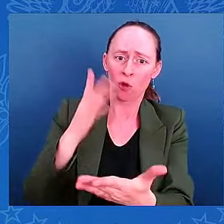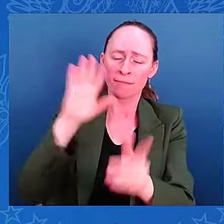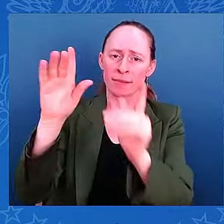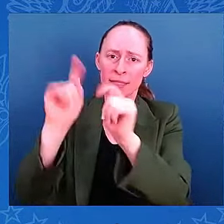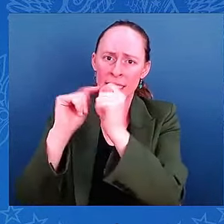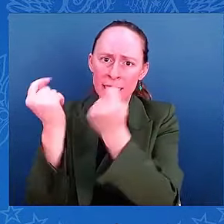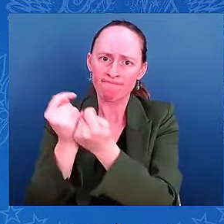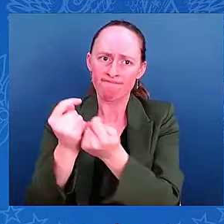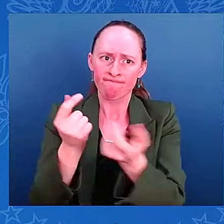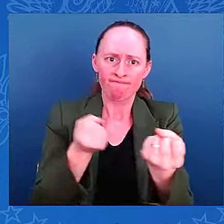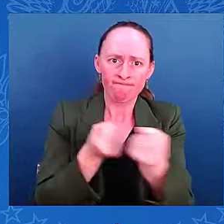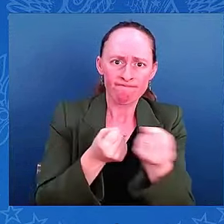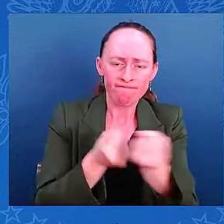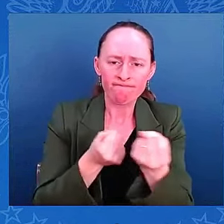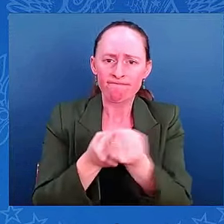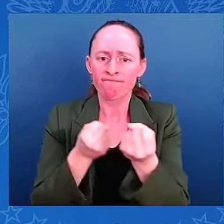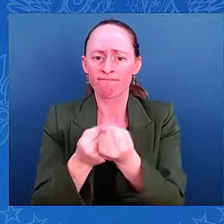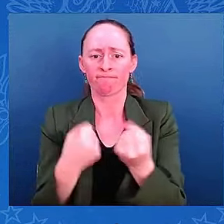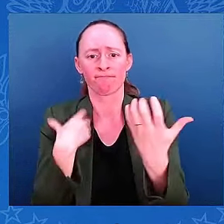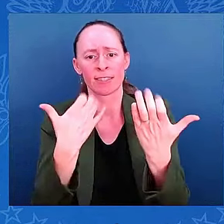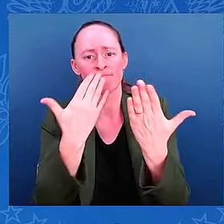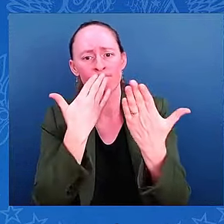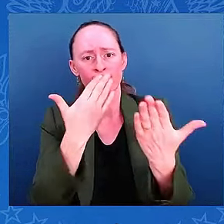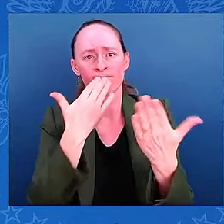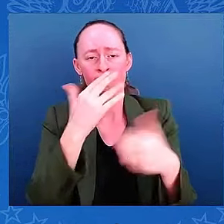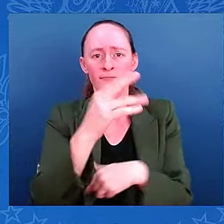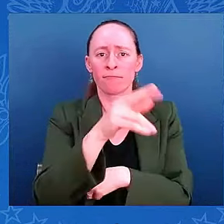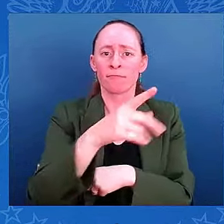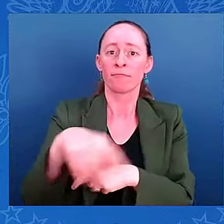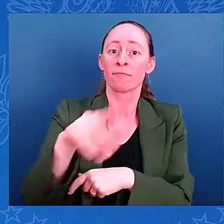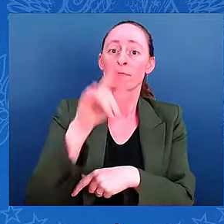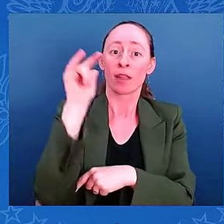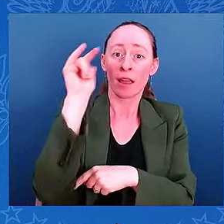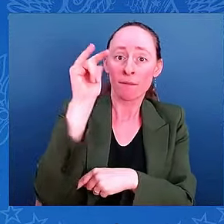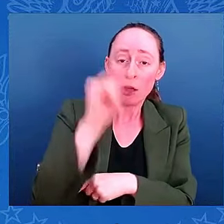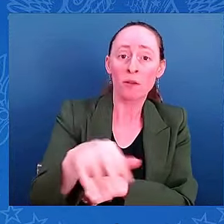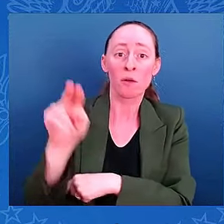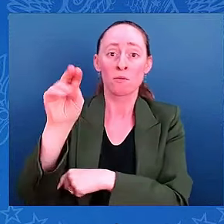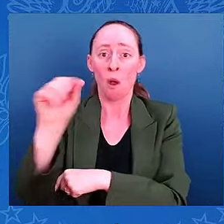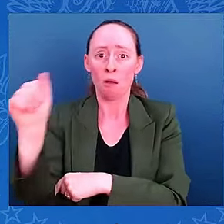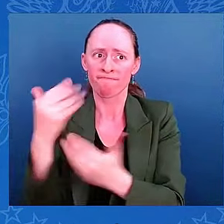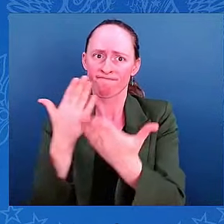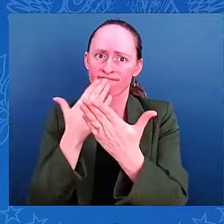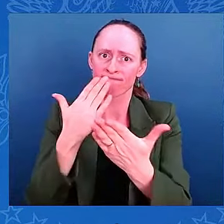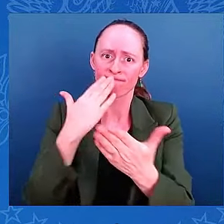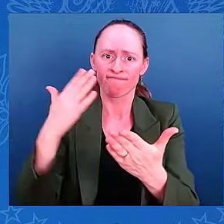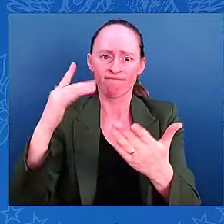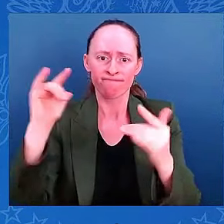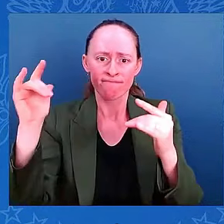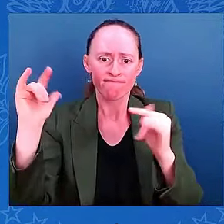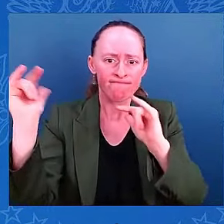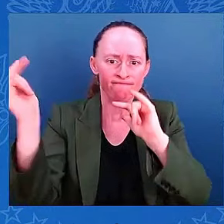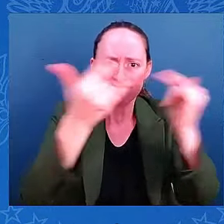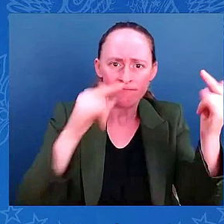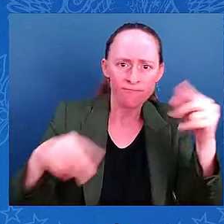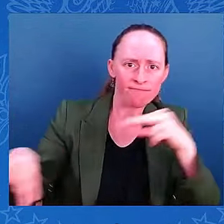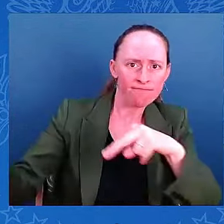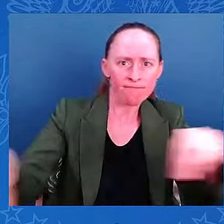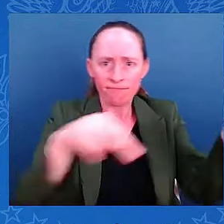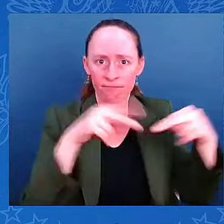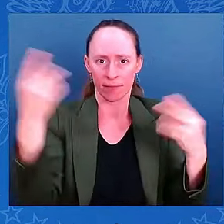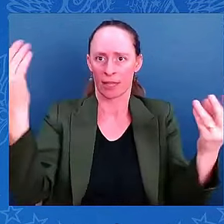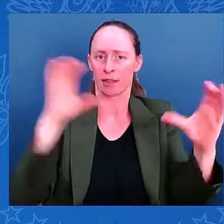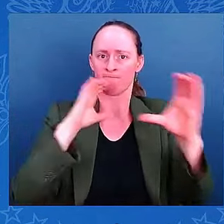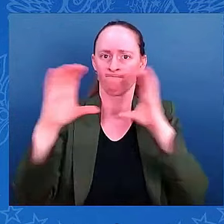Hurricane hunters who've been flying into Milton for days now, providing us just tremendously valuable direct data that has really helped inform our